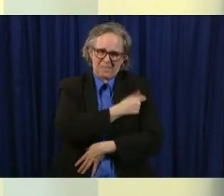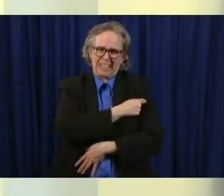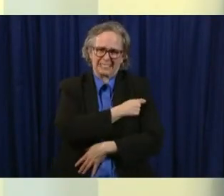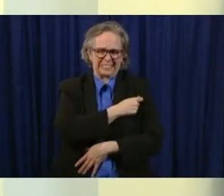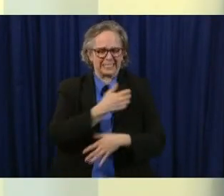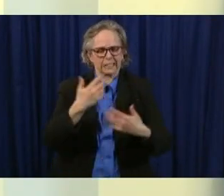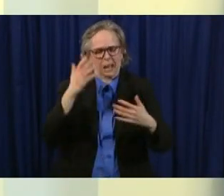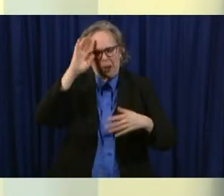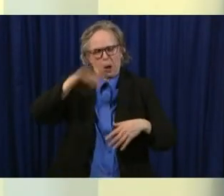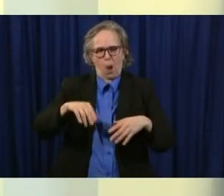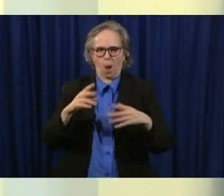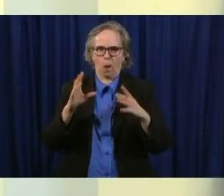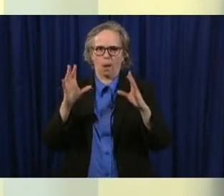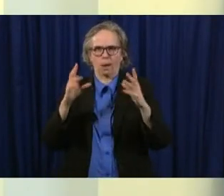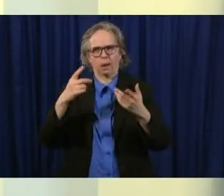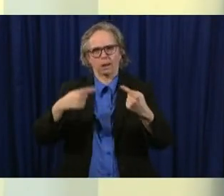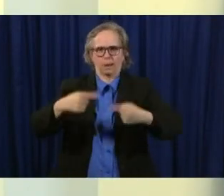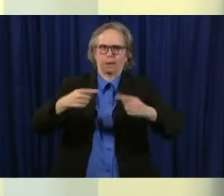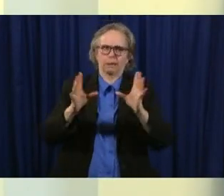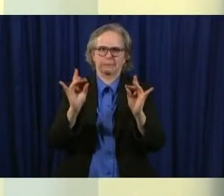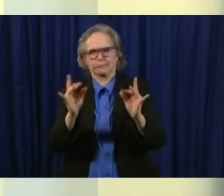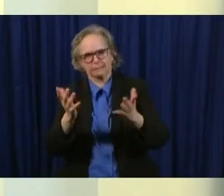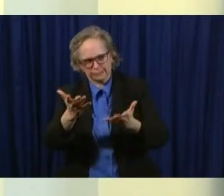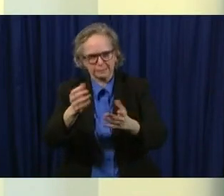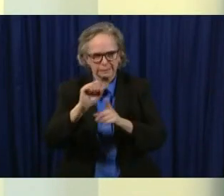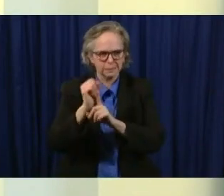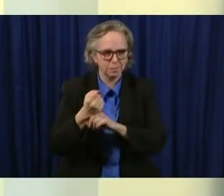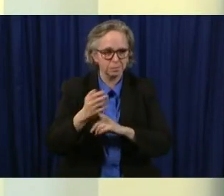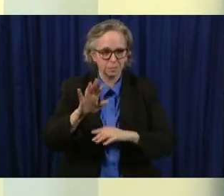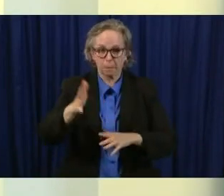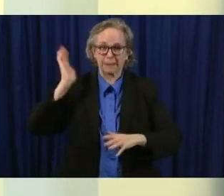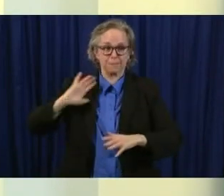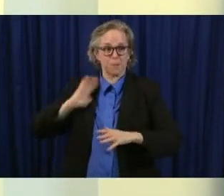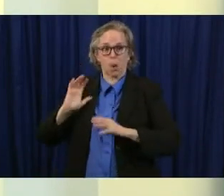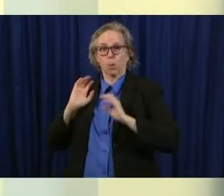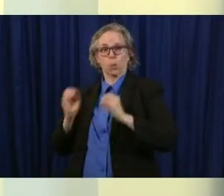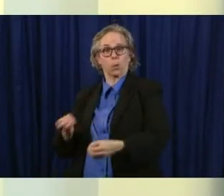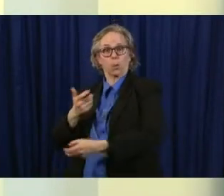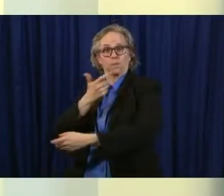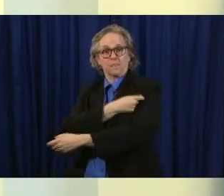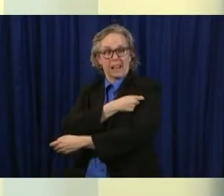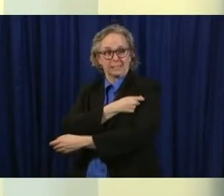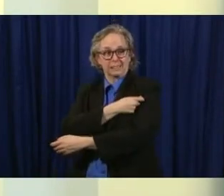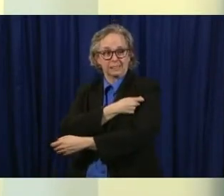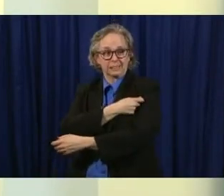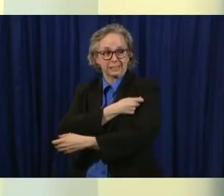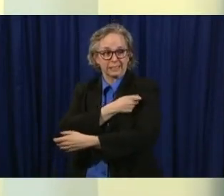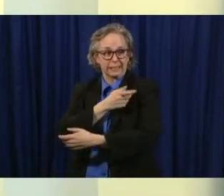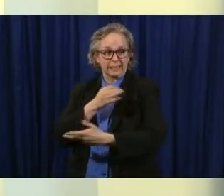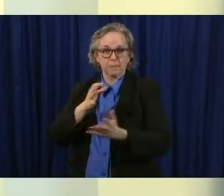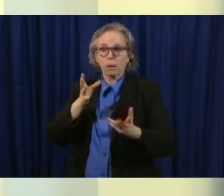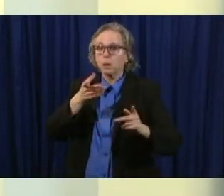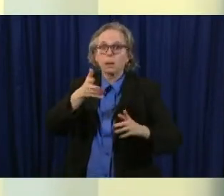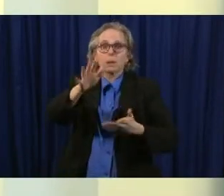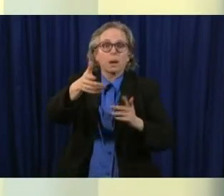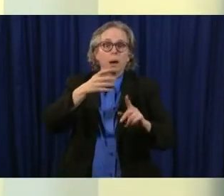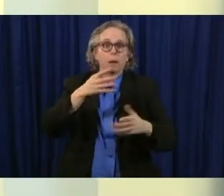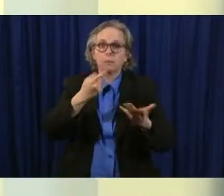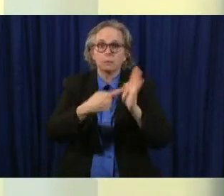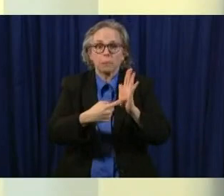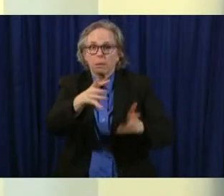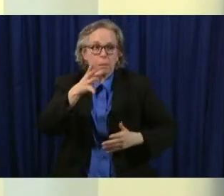you know when we didn't have them when you are a parent and you are afraid of your kid going out now in the springtime